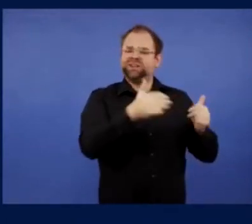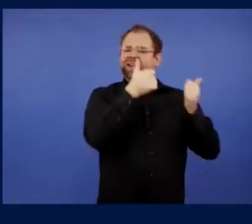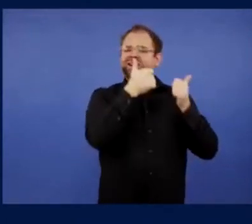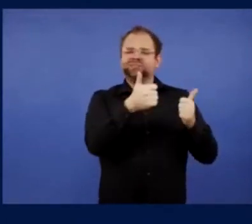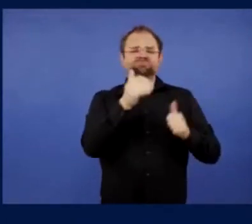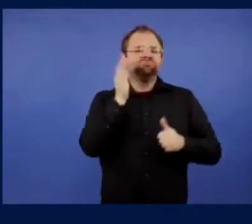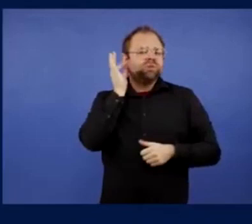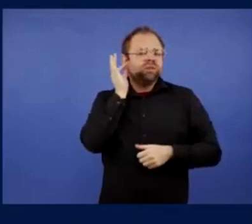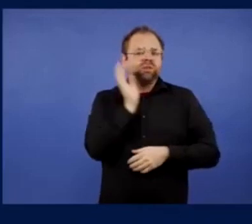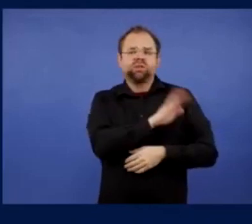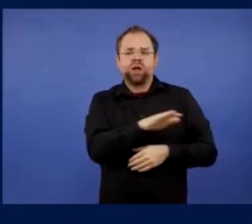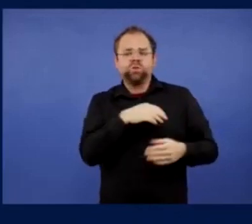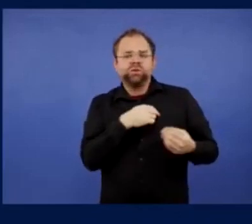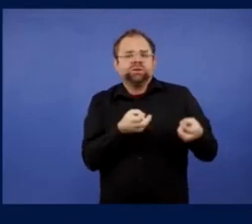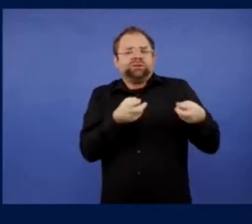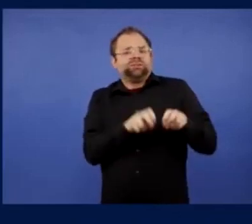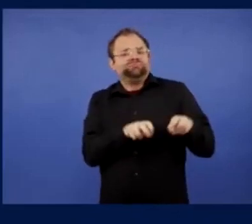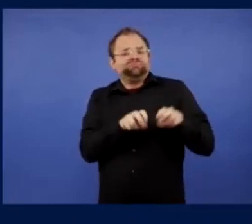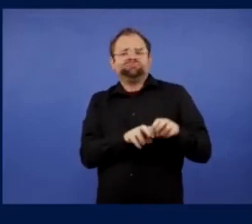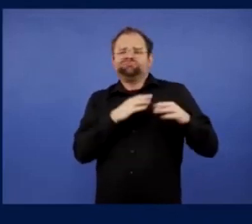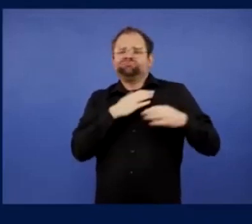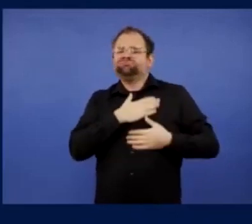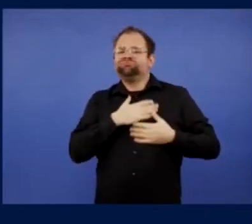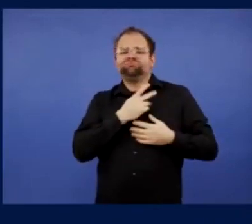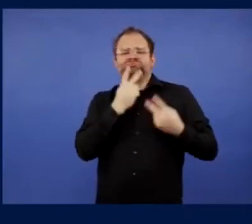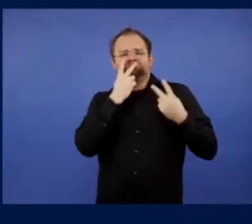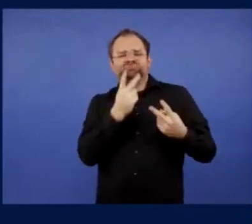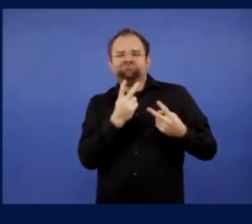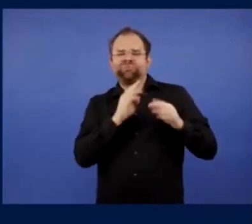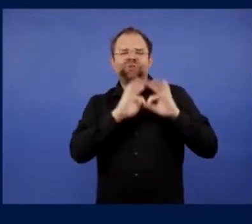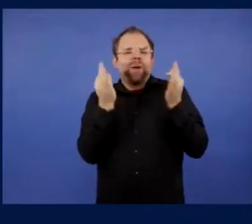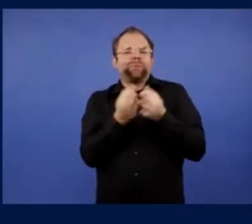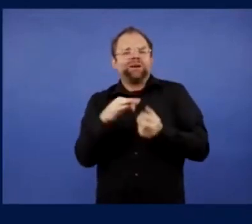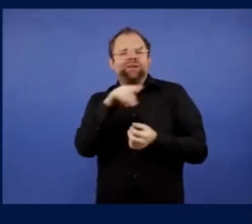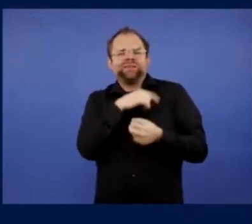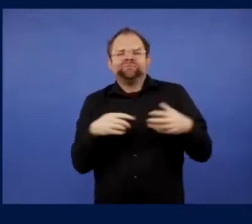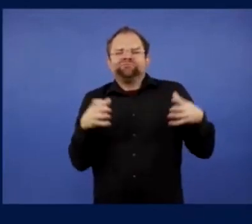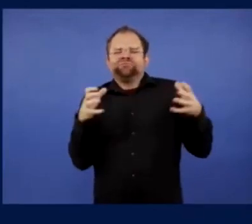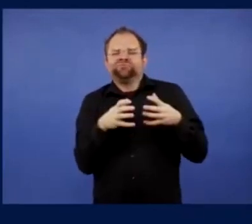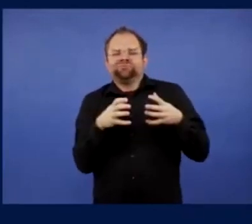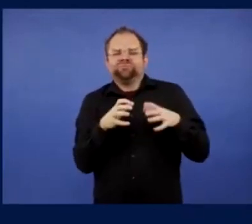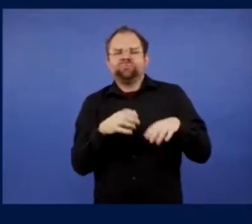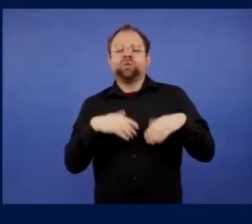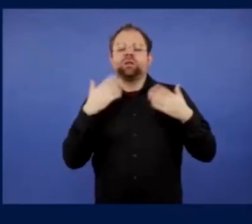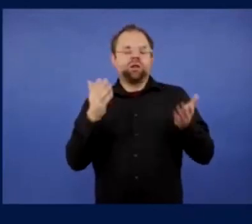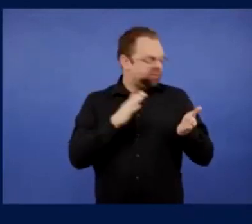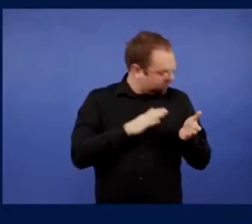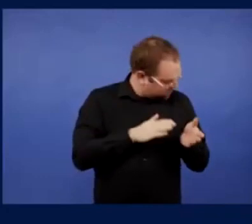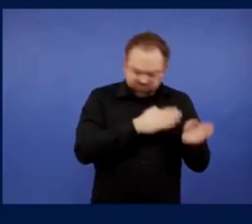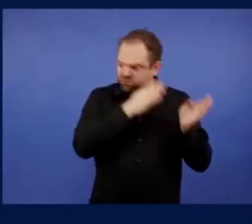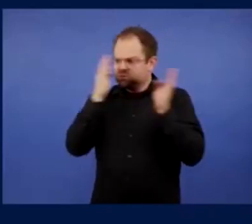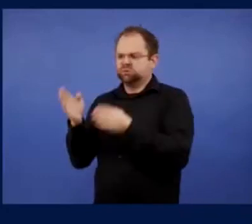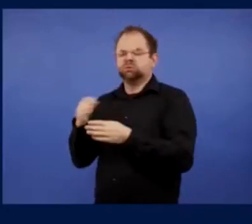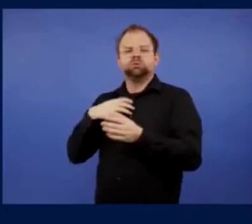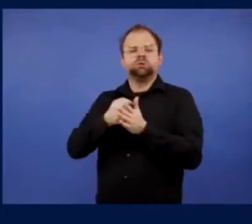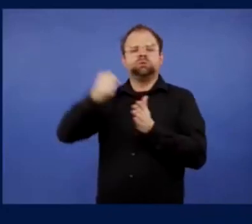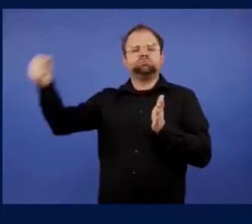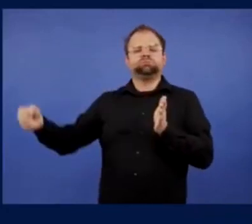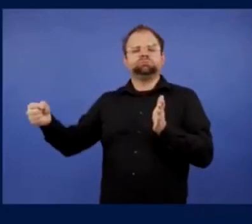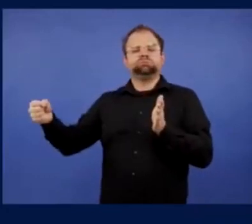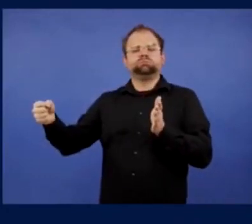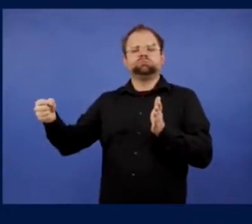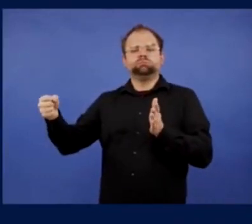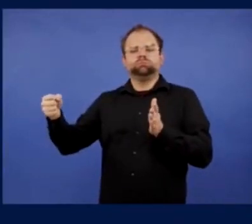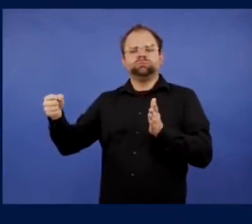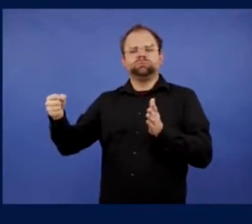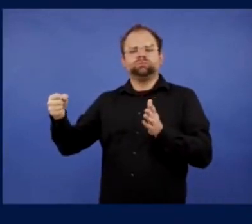because, you know, we just don't need that. But you get it. But the most thing is